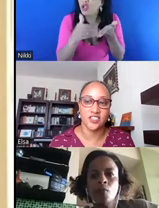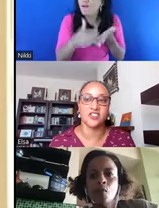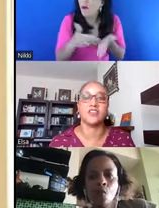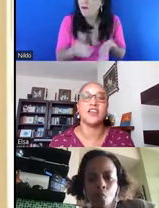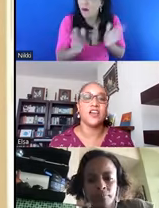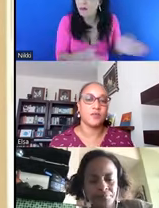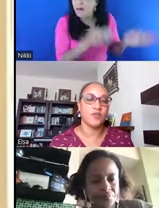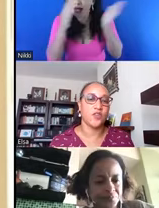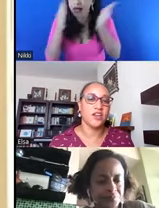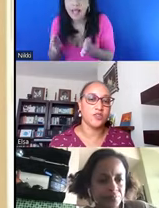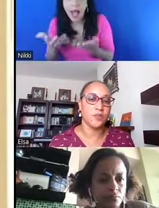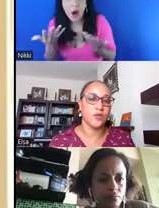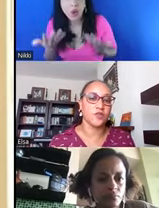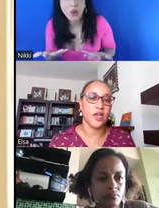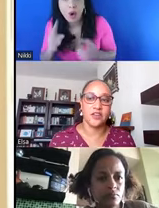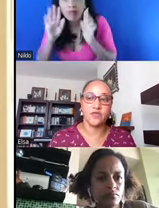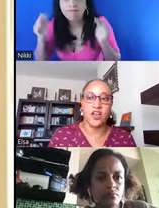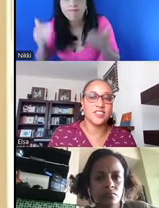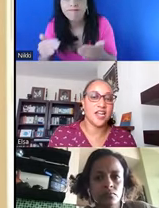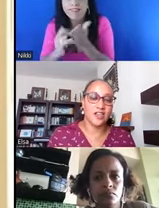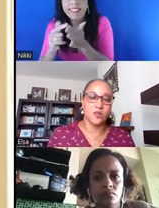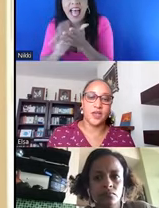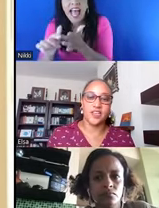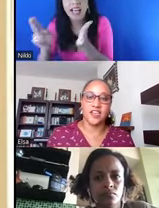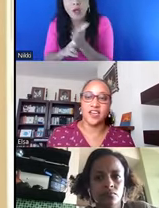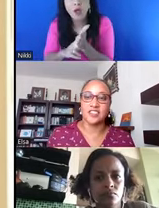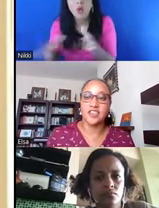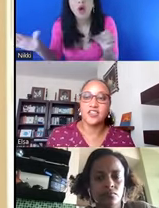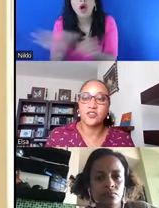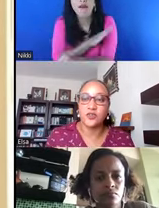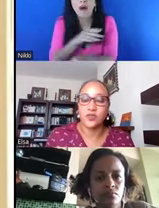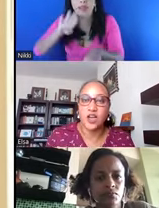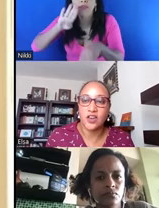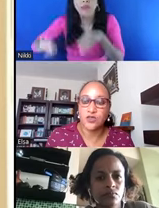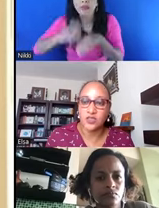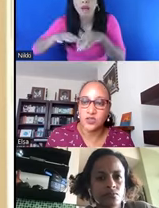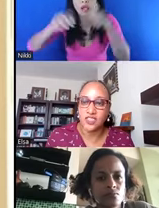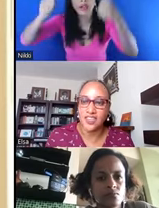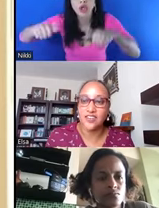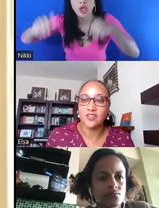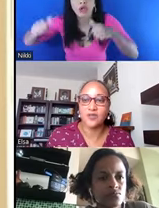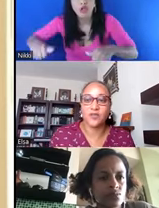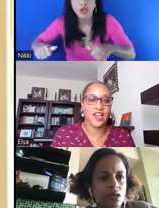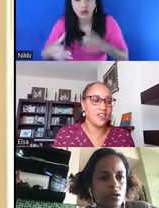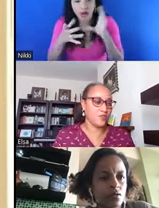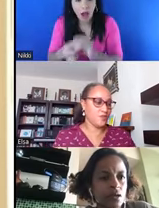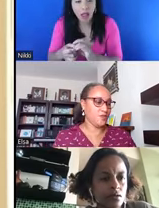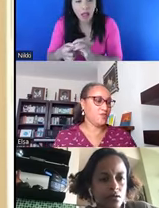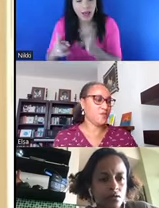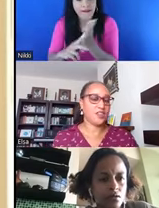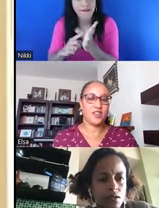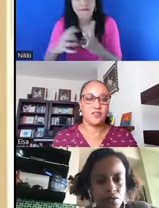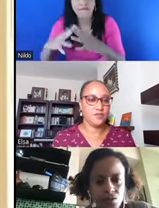for organizations provide support to end violence against women and girls. So I'll leave it to you, Sahin. Thank you.